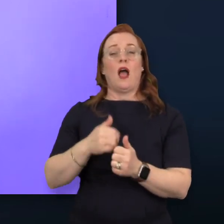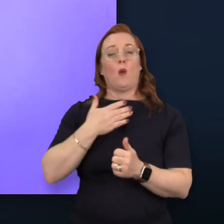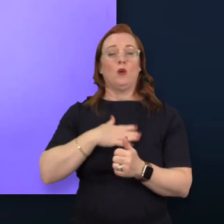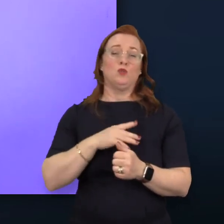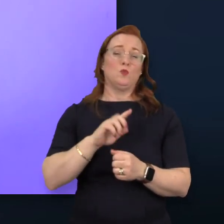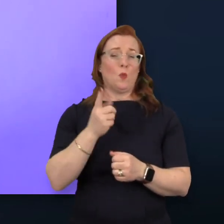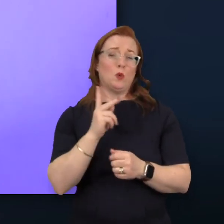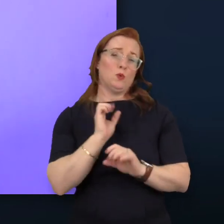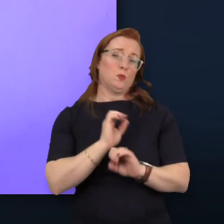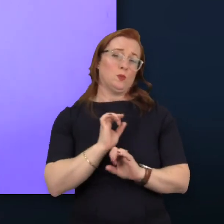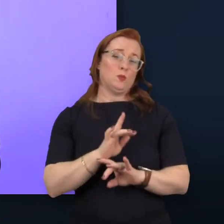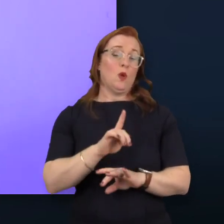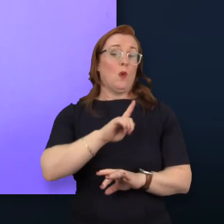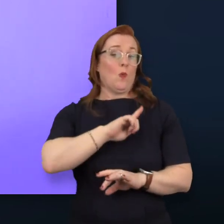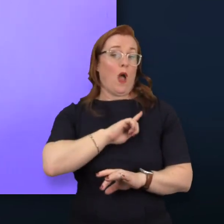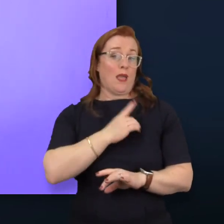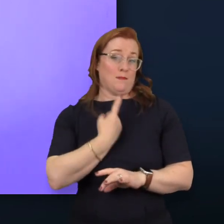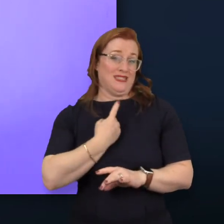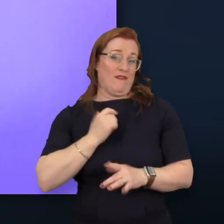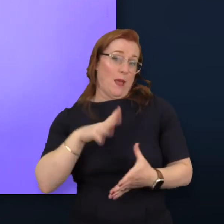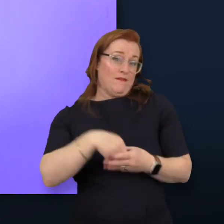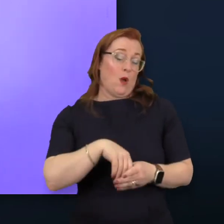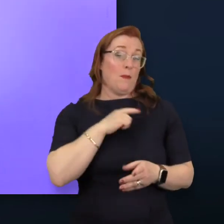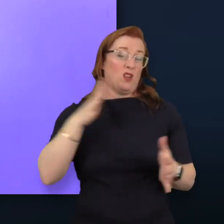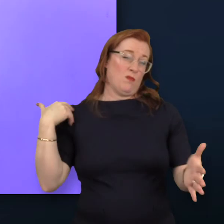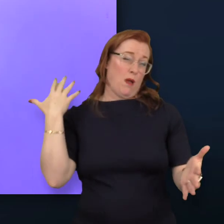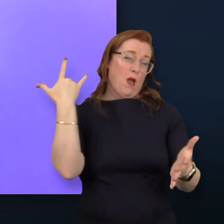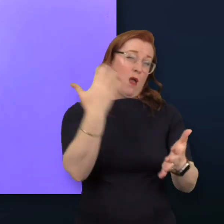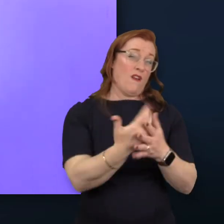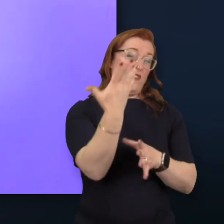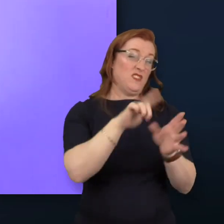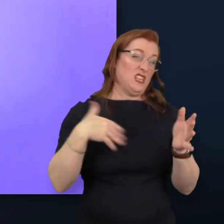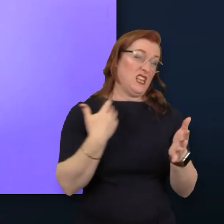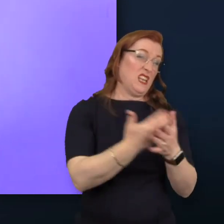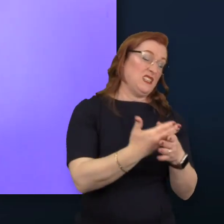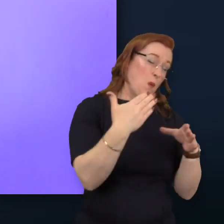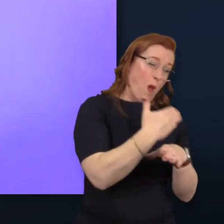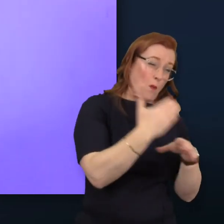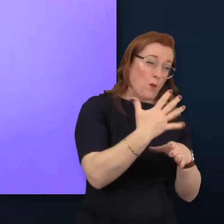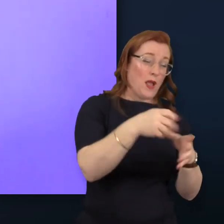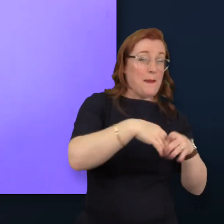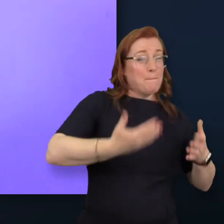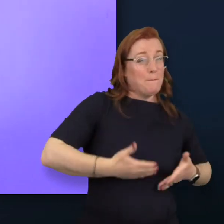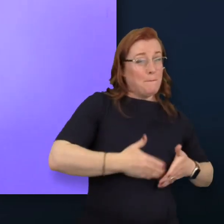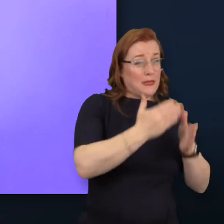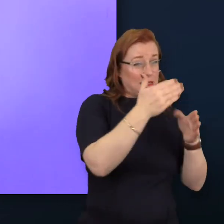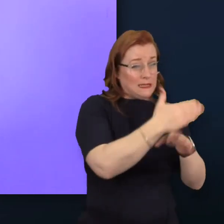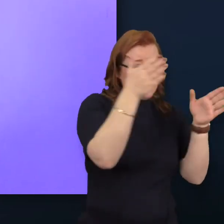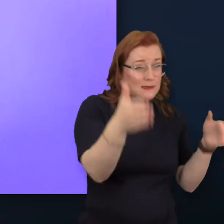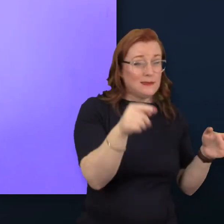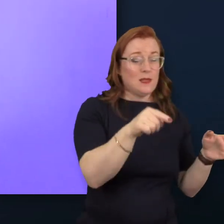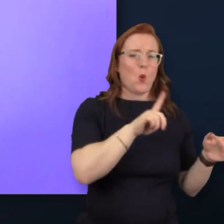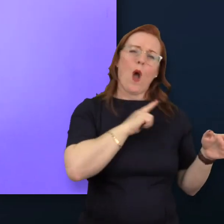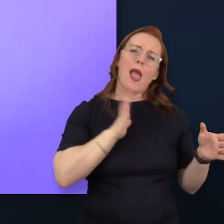say a couple of words about why, as a 50 year veteran, very much on the commercial